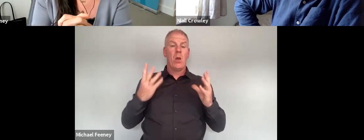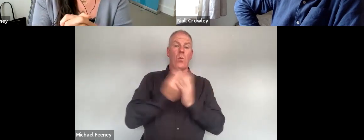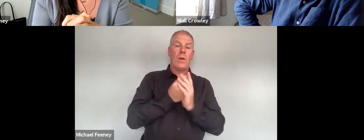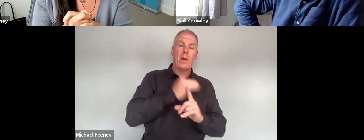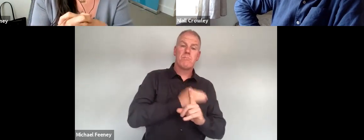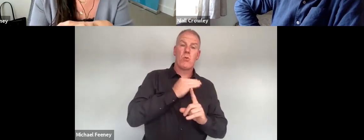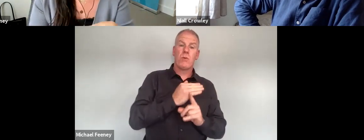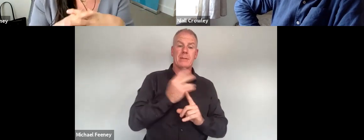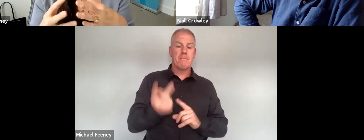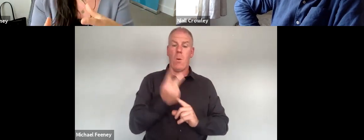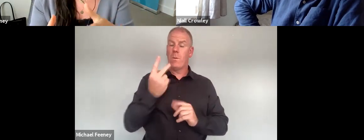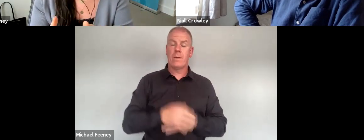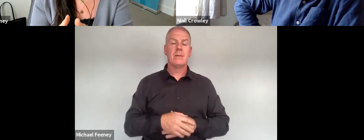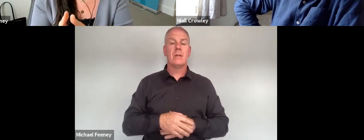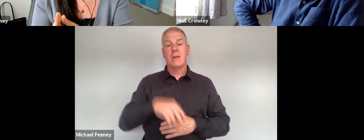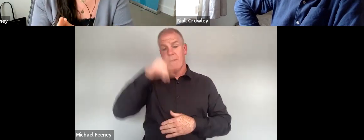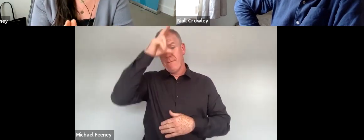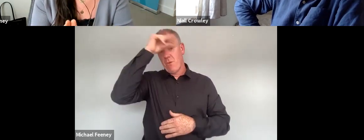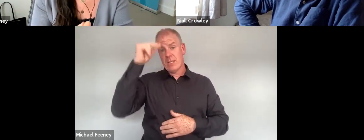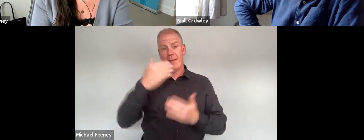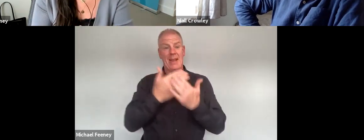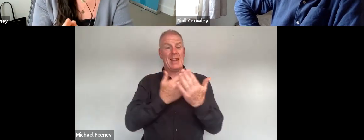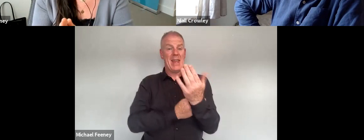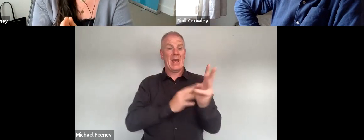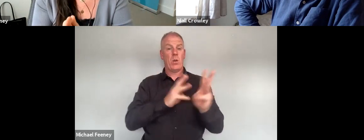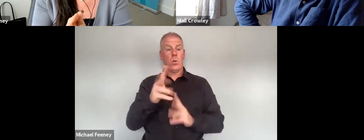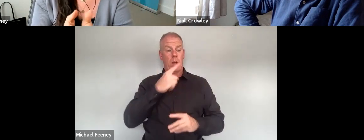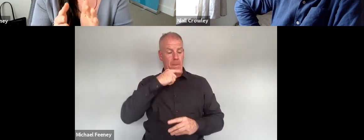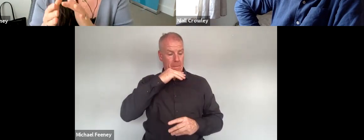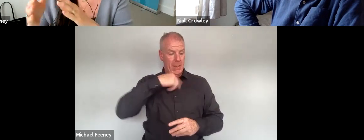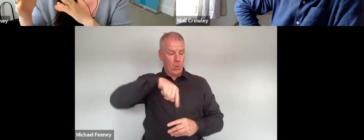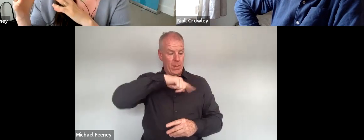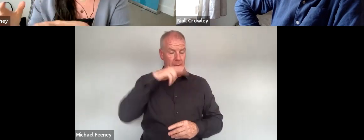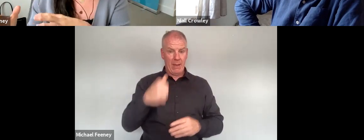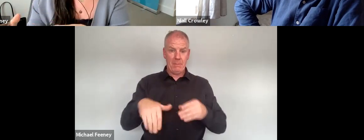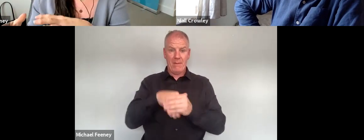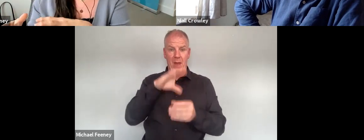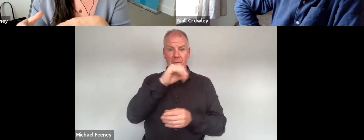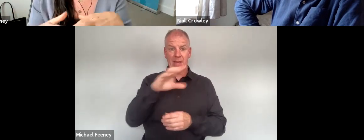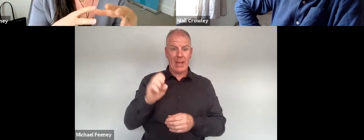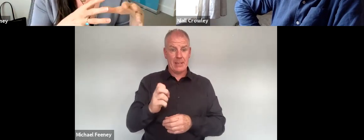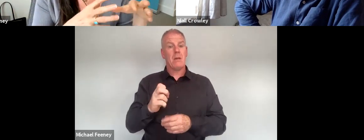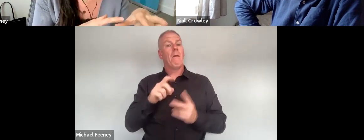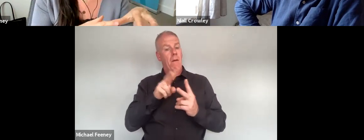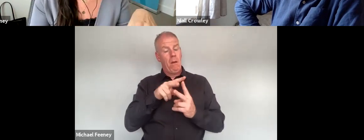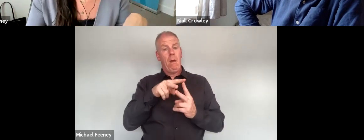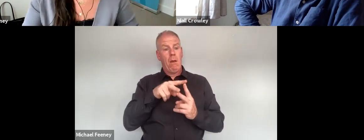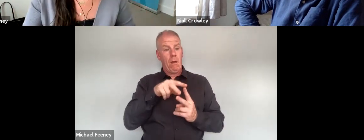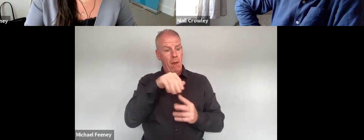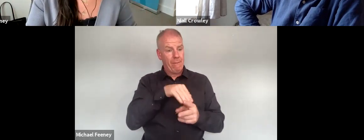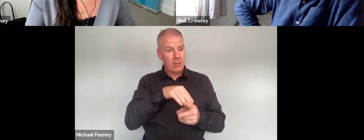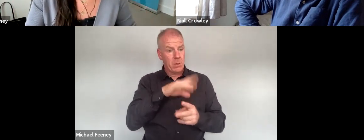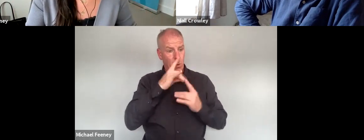within both so for example within our legal work it allows the construction of cases where both human rights and equality